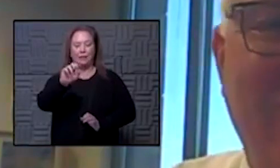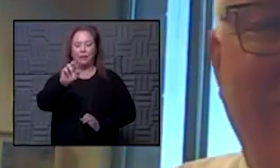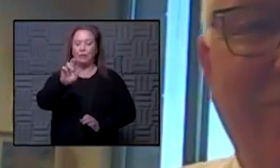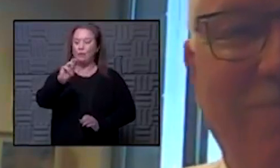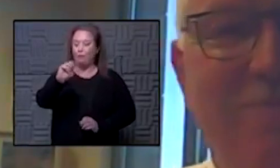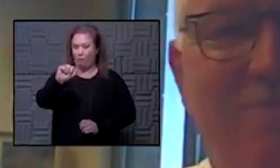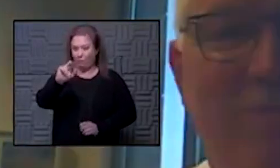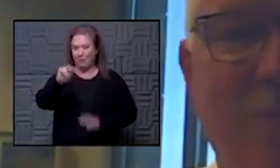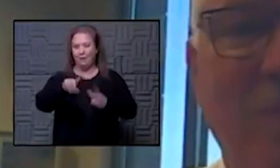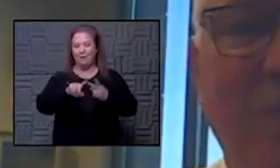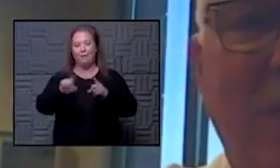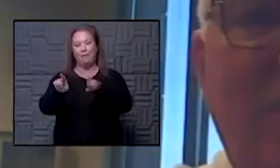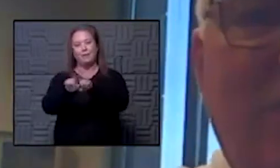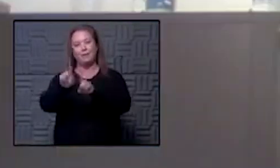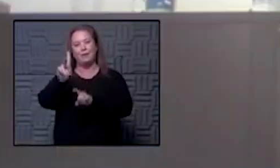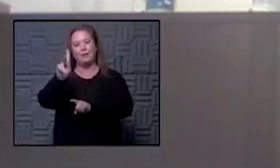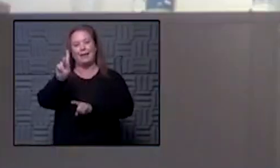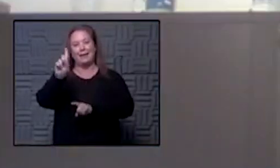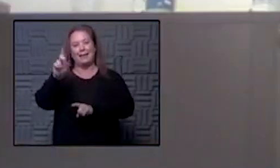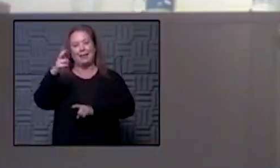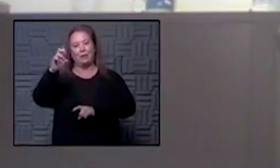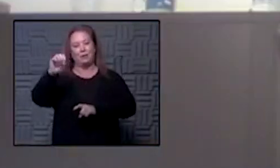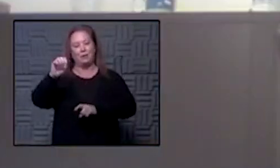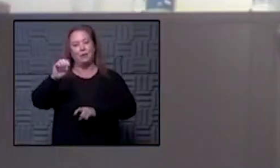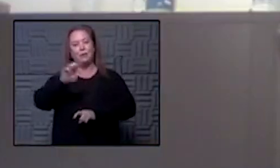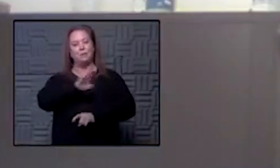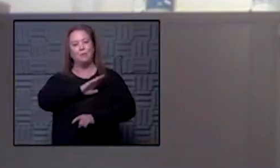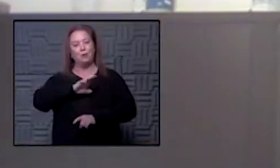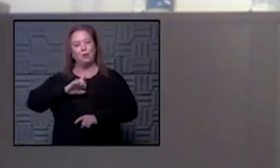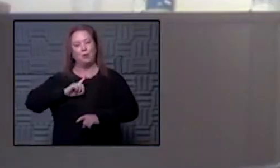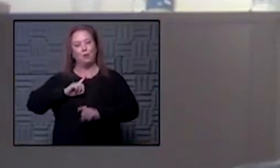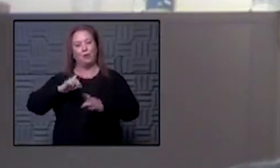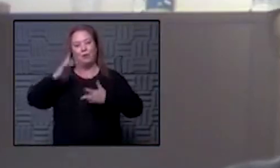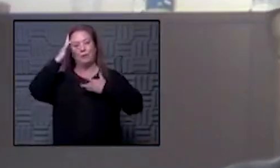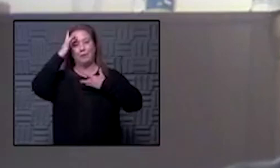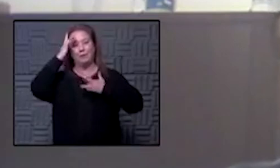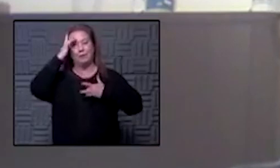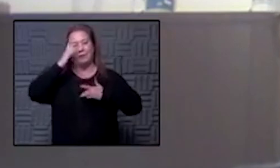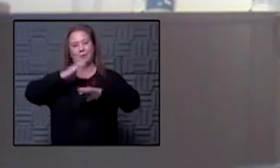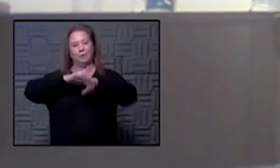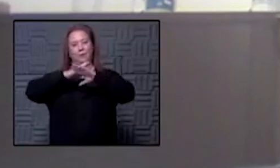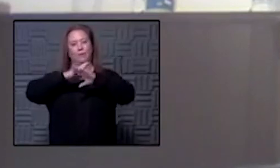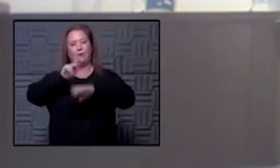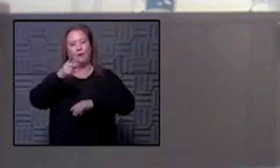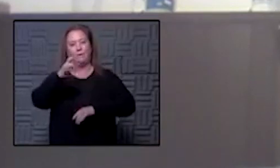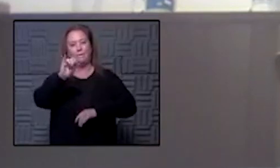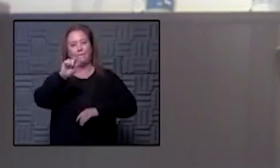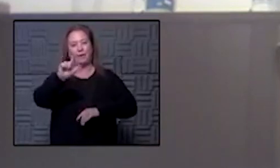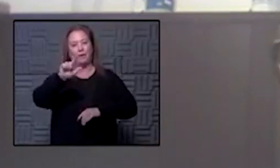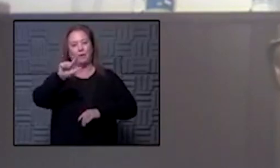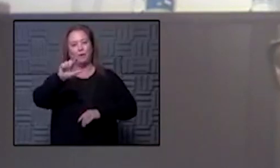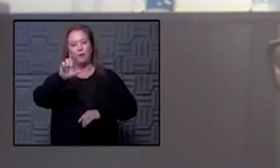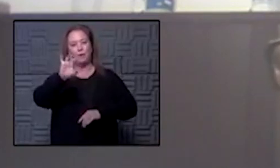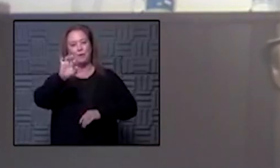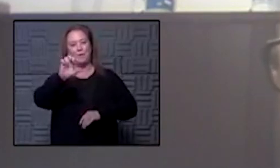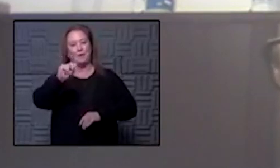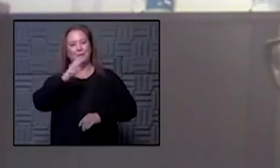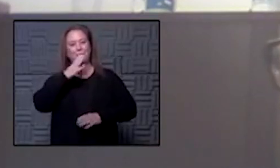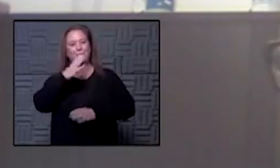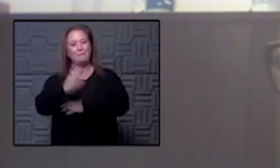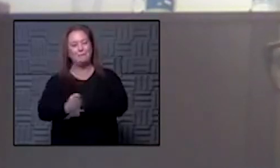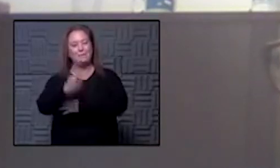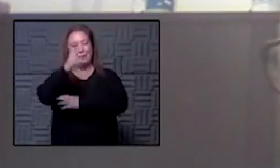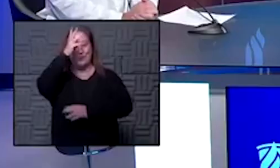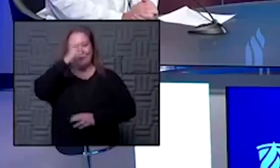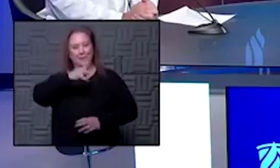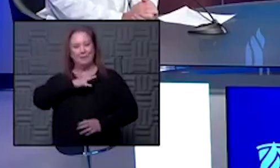as the KDHE Bureau of Disease and Prevention Director Phil Griffin. Good morning gentlemen. Thanks